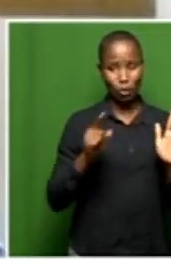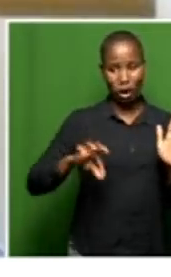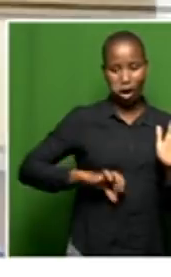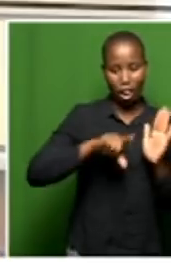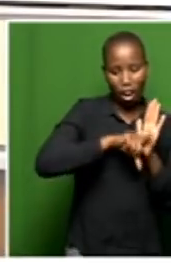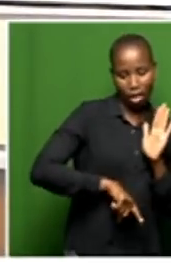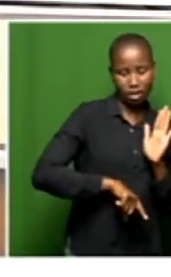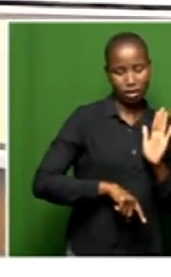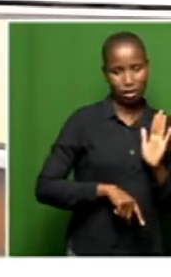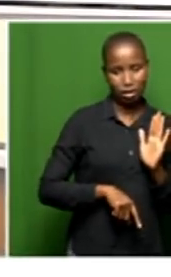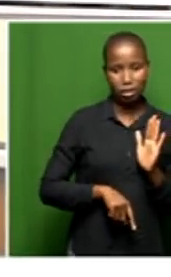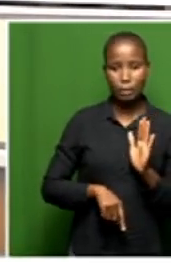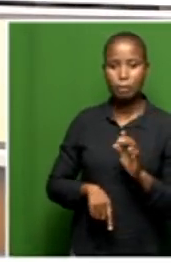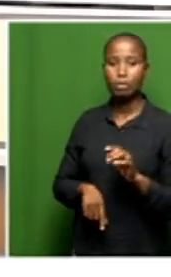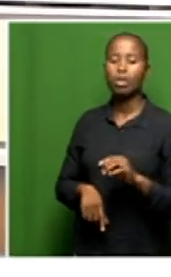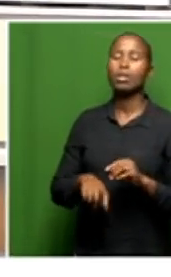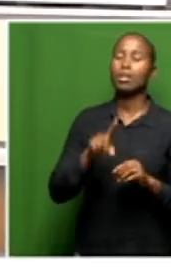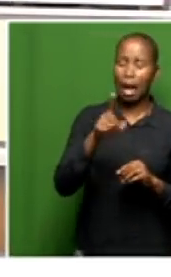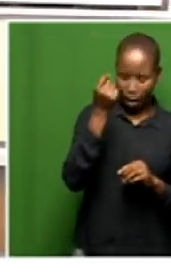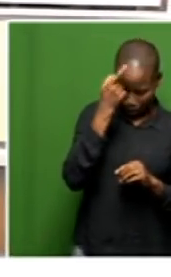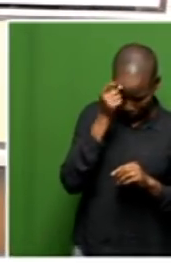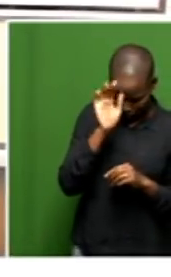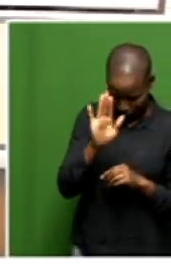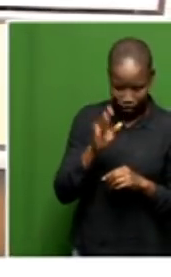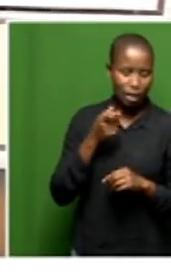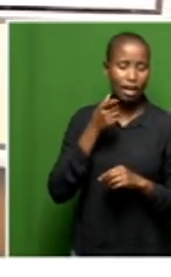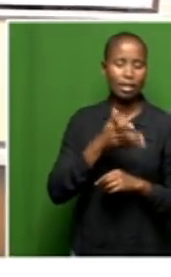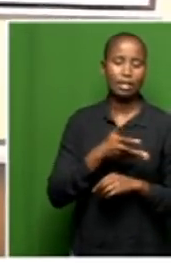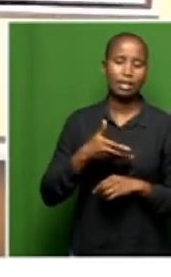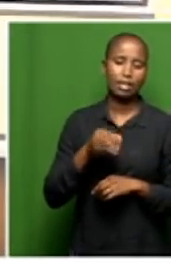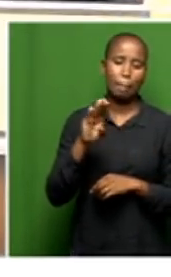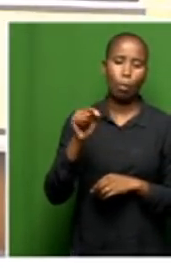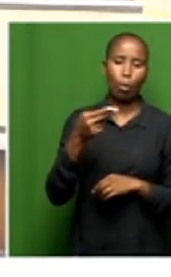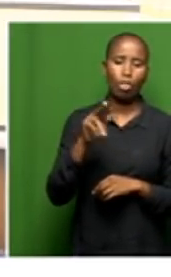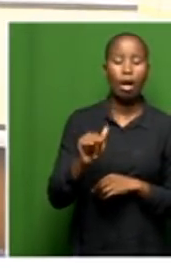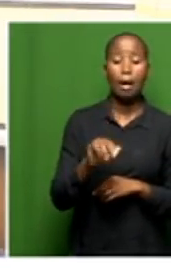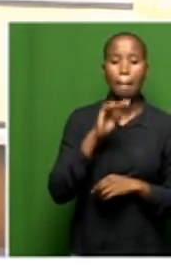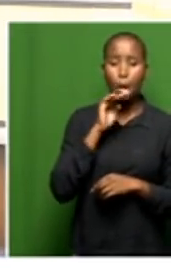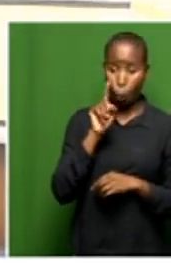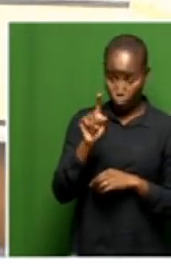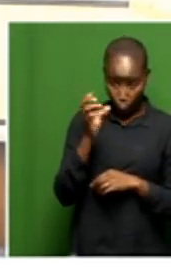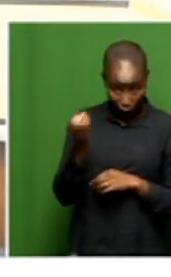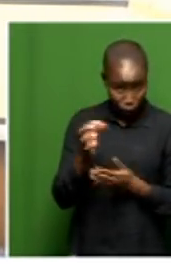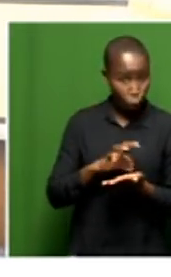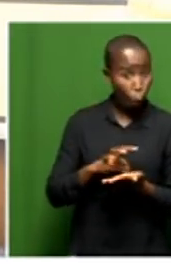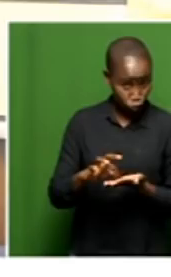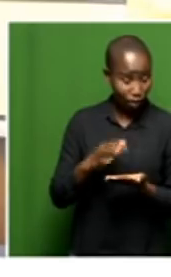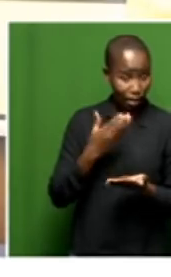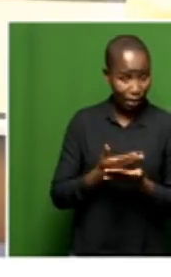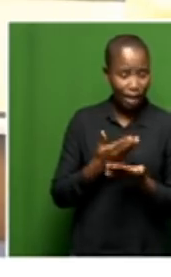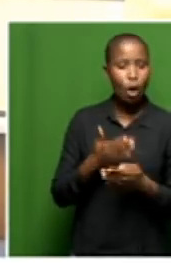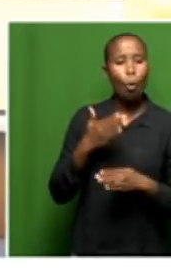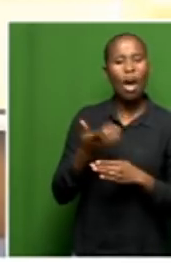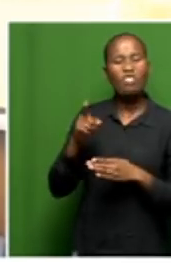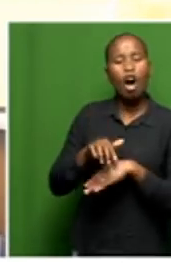Boota, but obviously there has to be a valid contract in place. Do they have a contract to work for Friendship